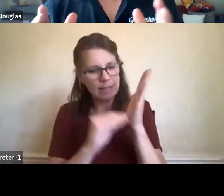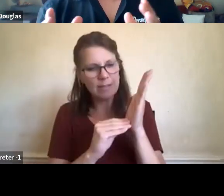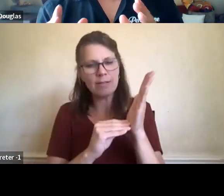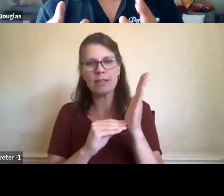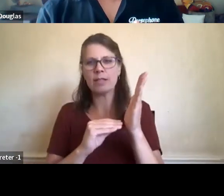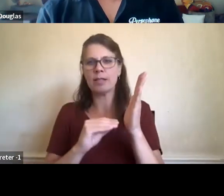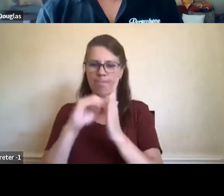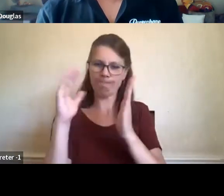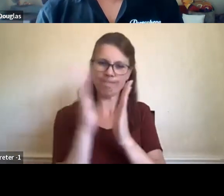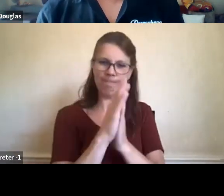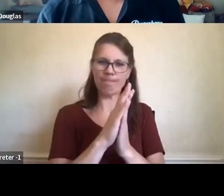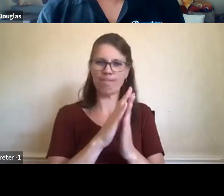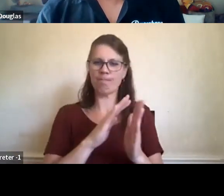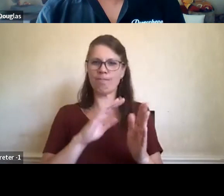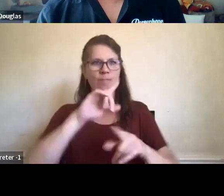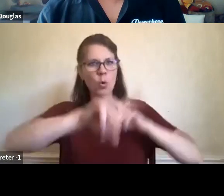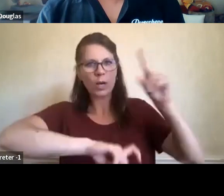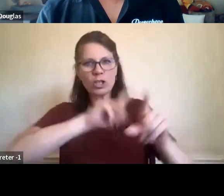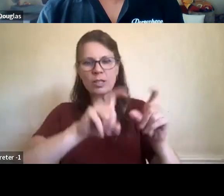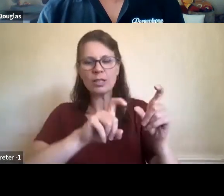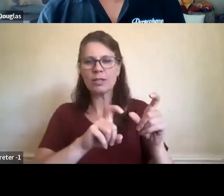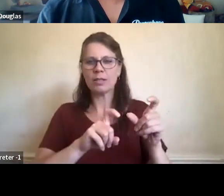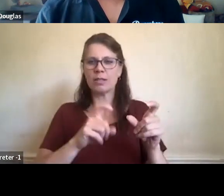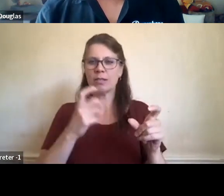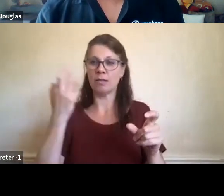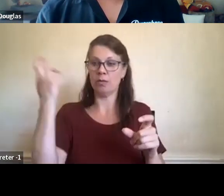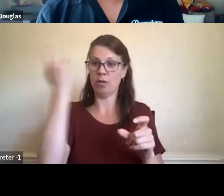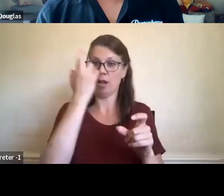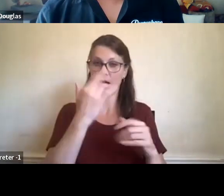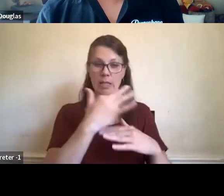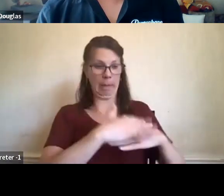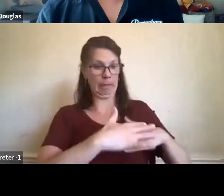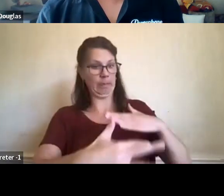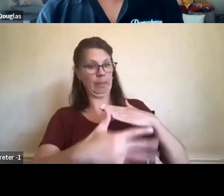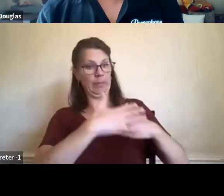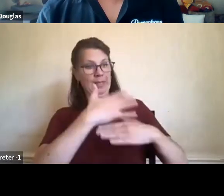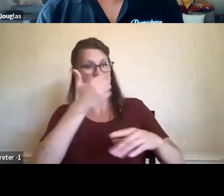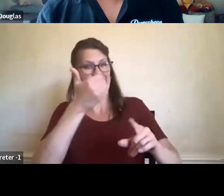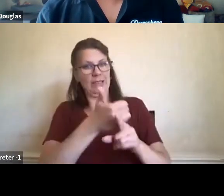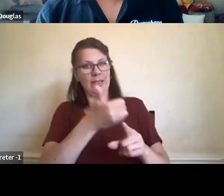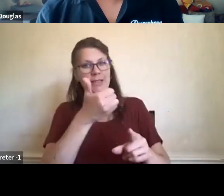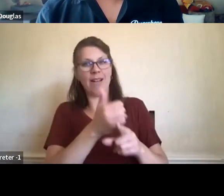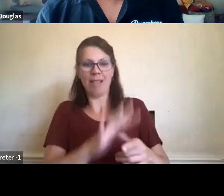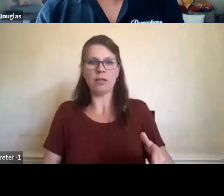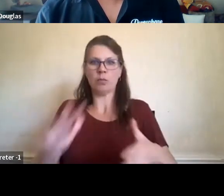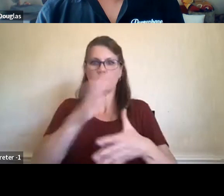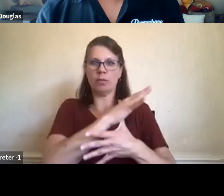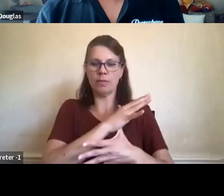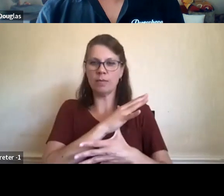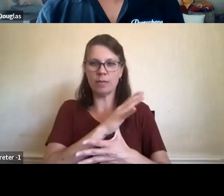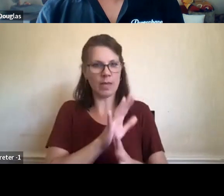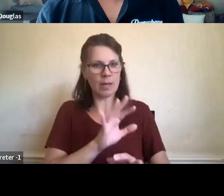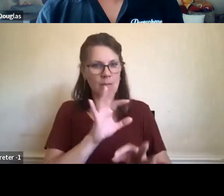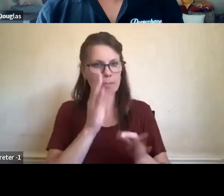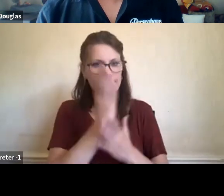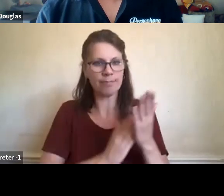realizing that the foreshore was, you know, really a primary component to, to